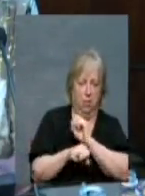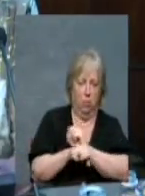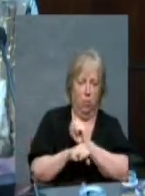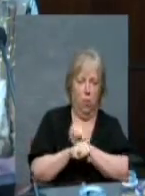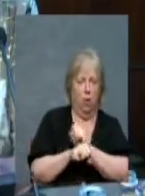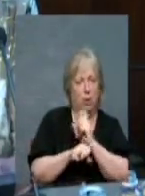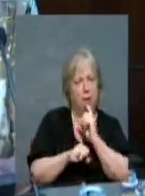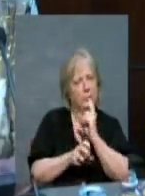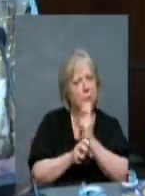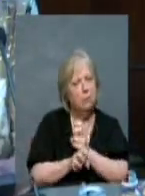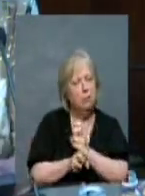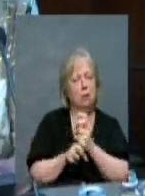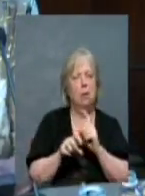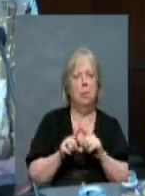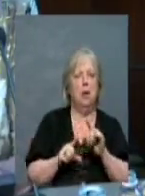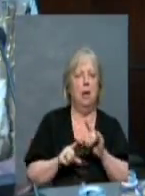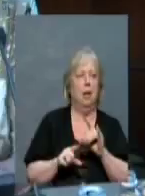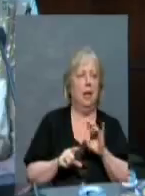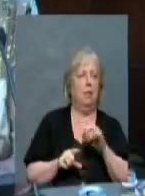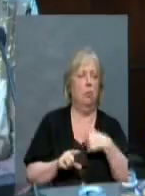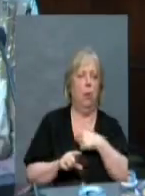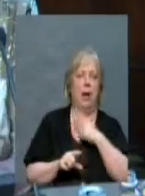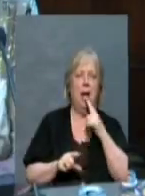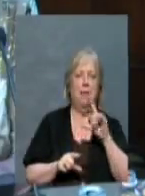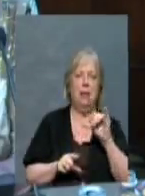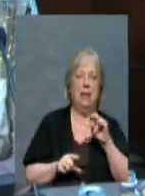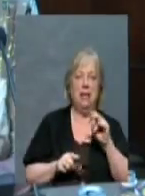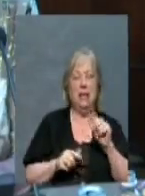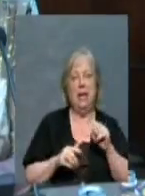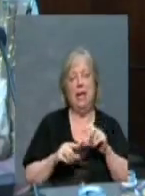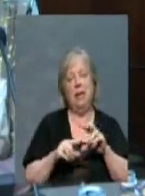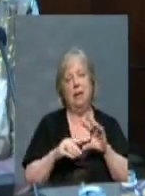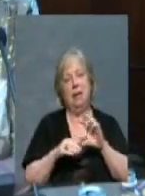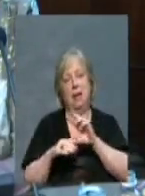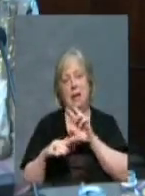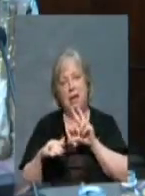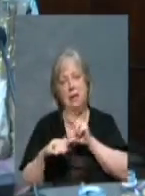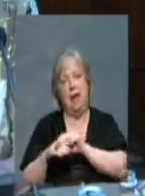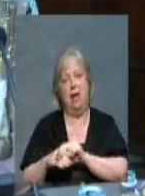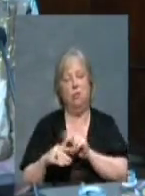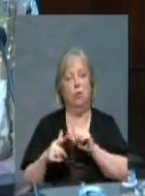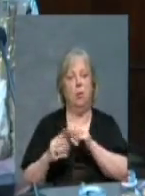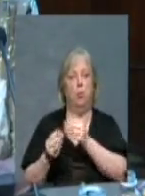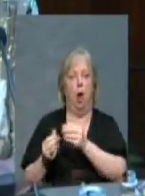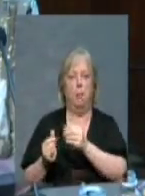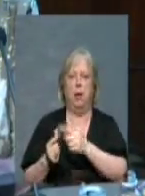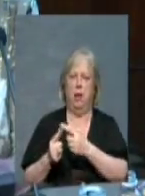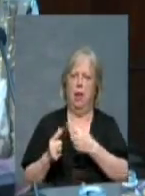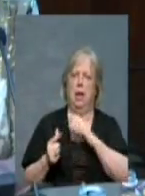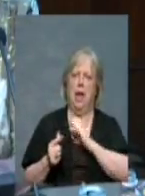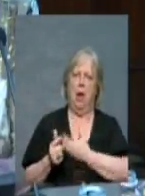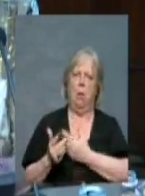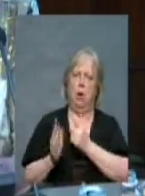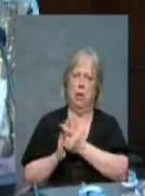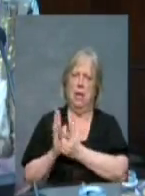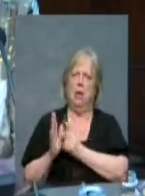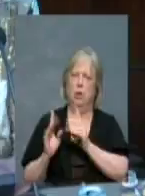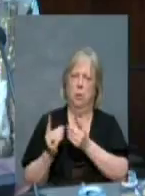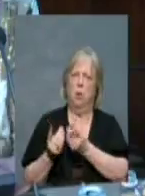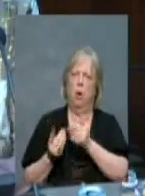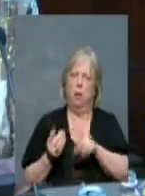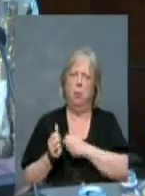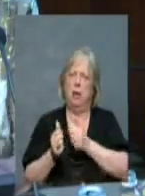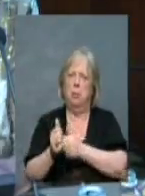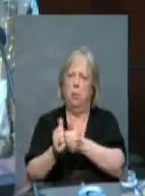diligently, and if we have liens on these properties, then it's up to our legal department to pursue it. So, I know